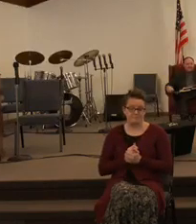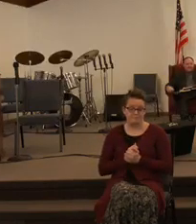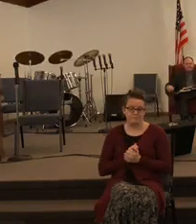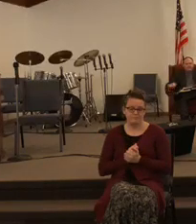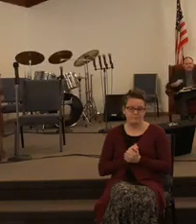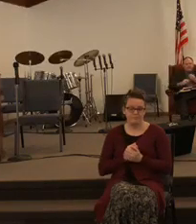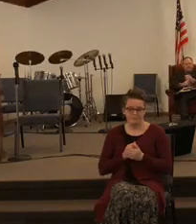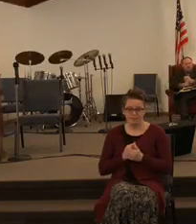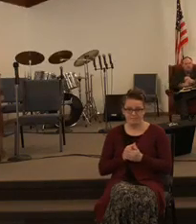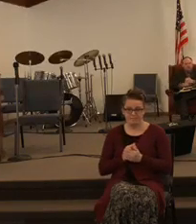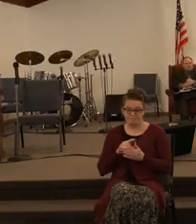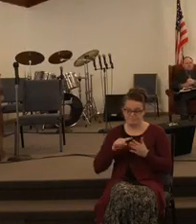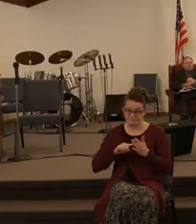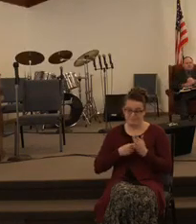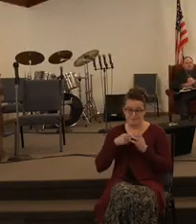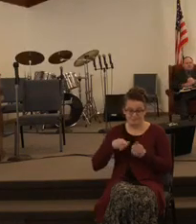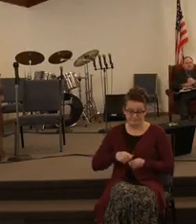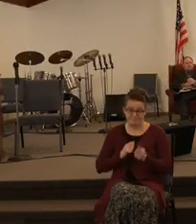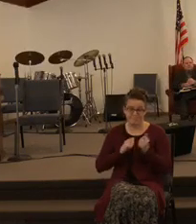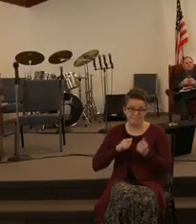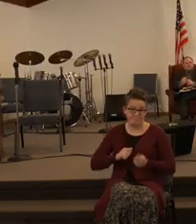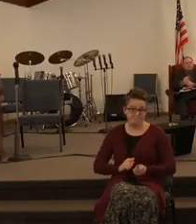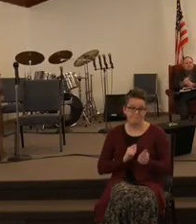so they started digging the ditches